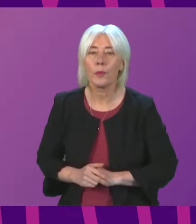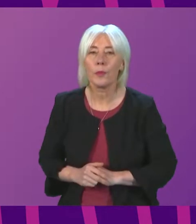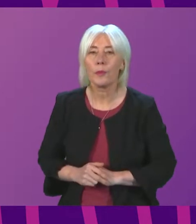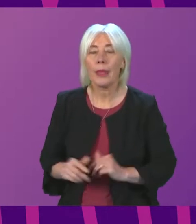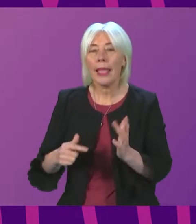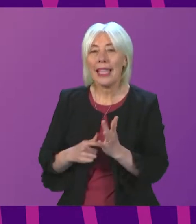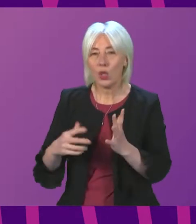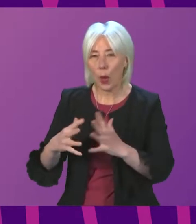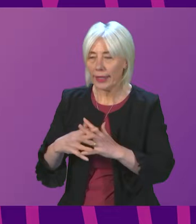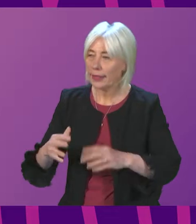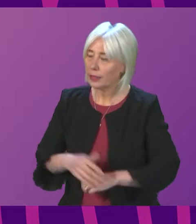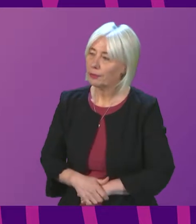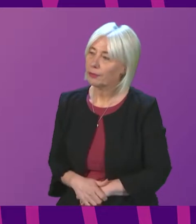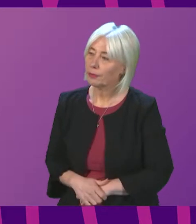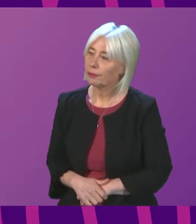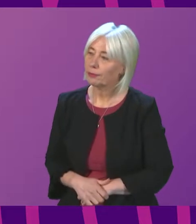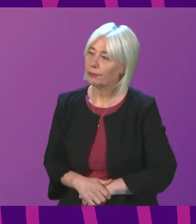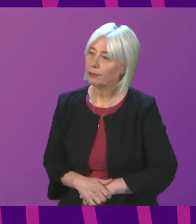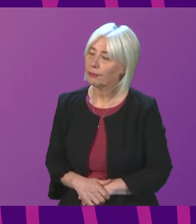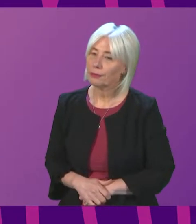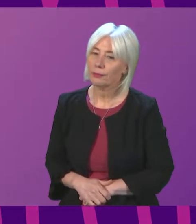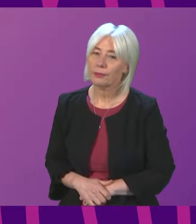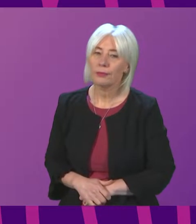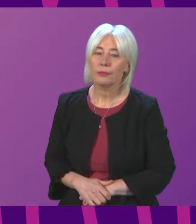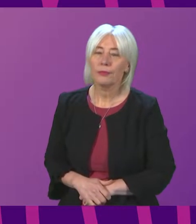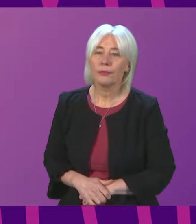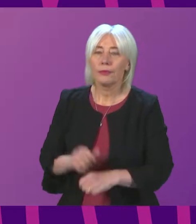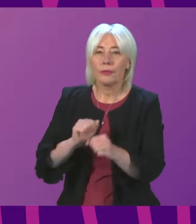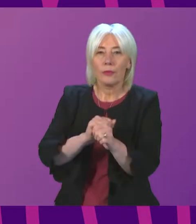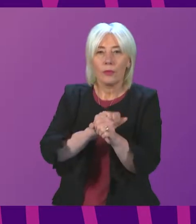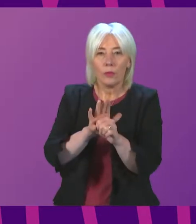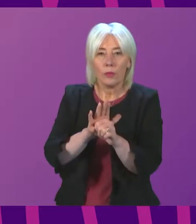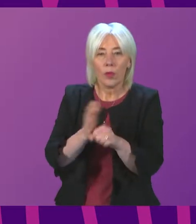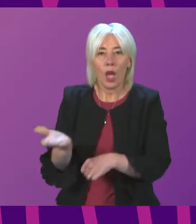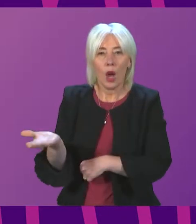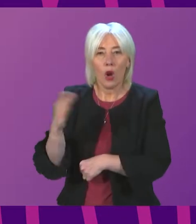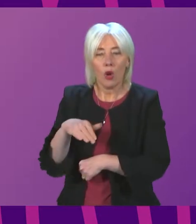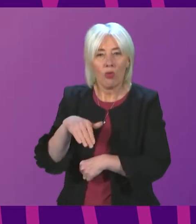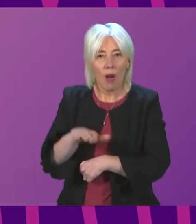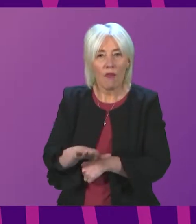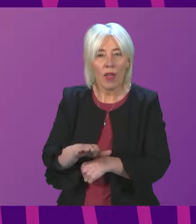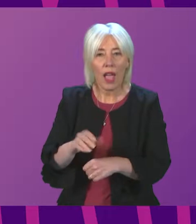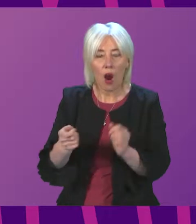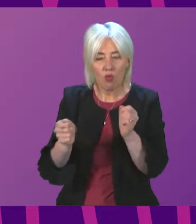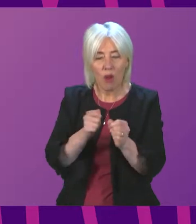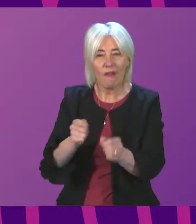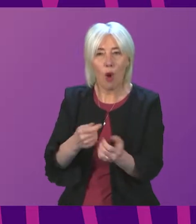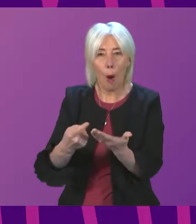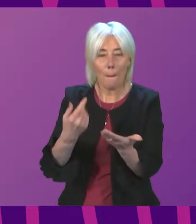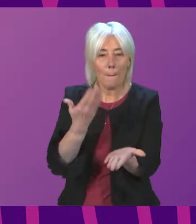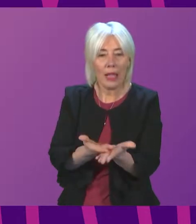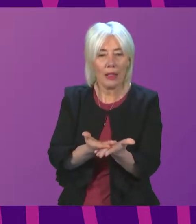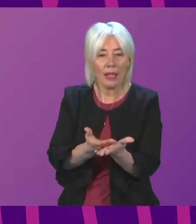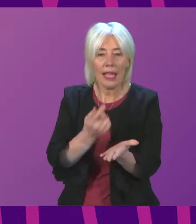McNair. Thank you, Presiding Officer. The Coronavirus Recovery and Reform Bill makes permanent powers to close